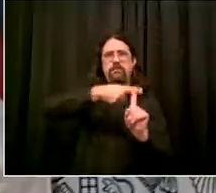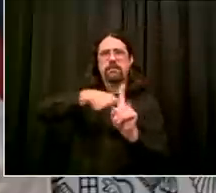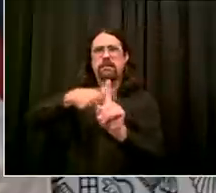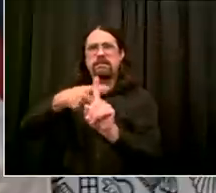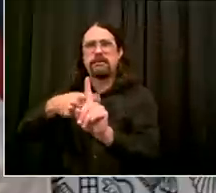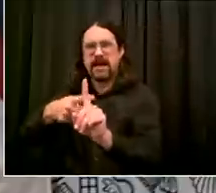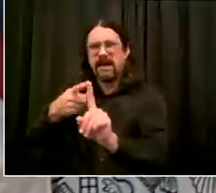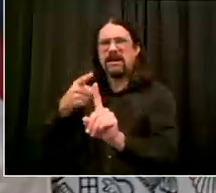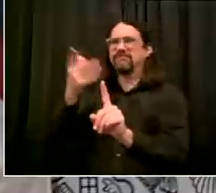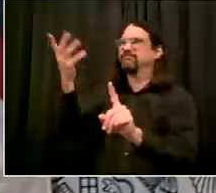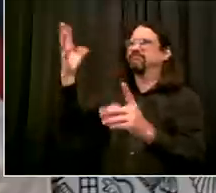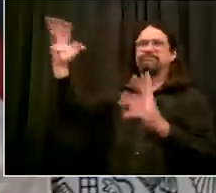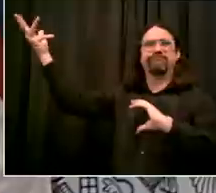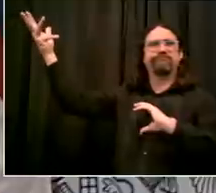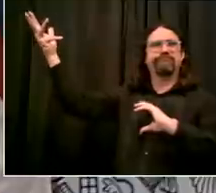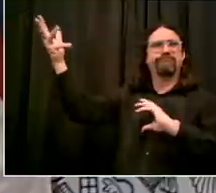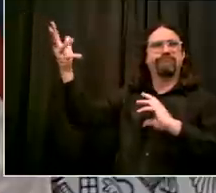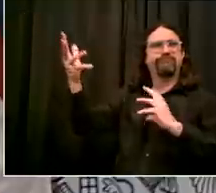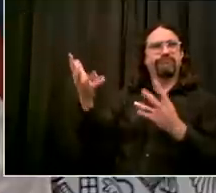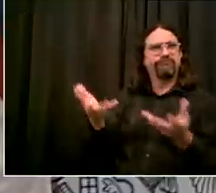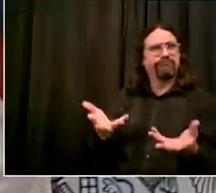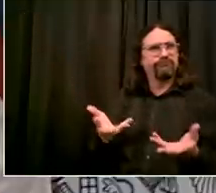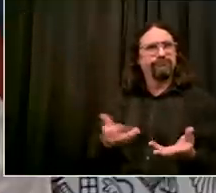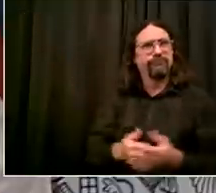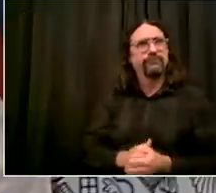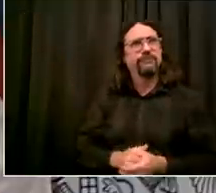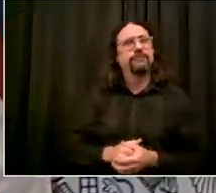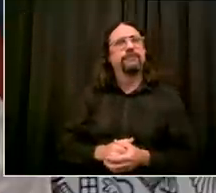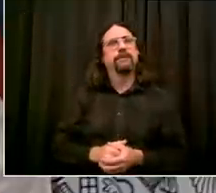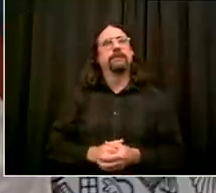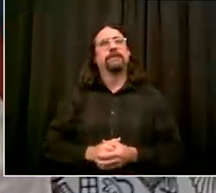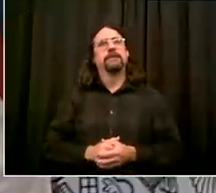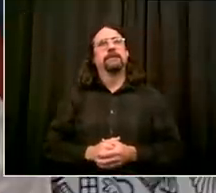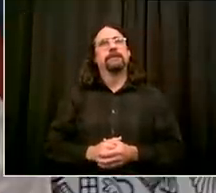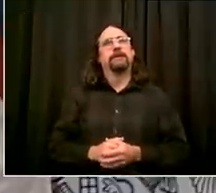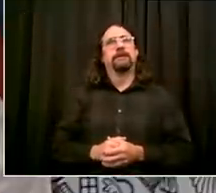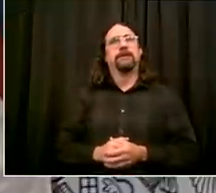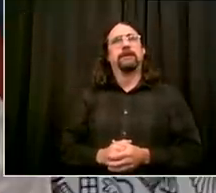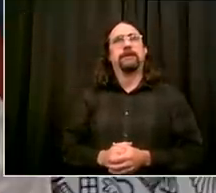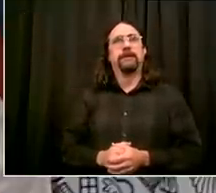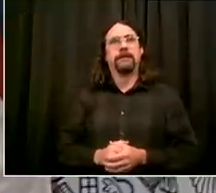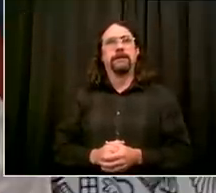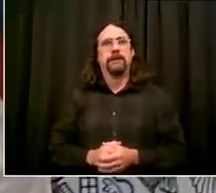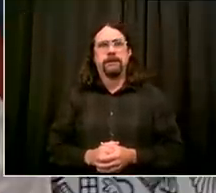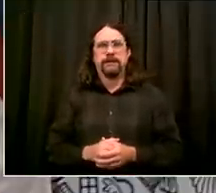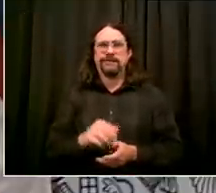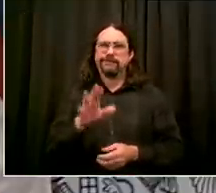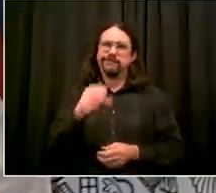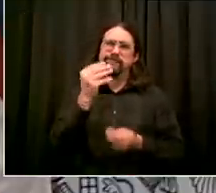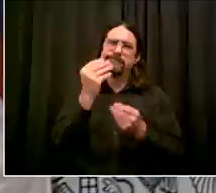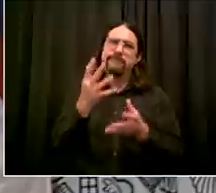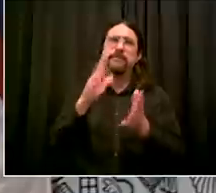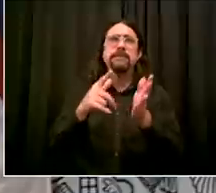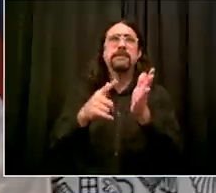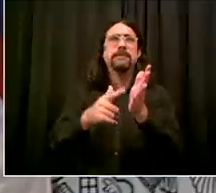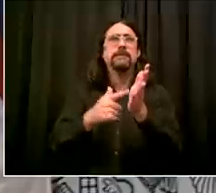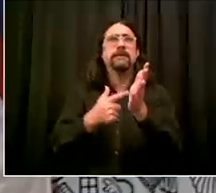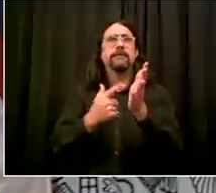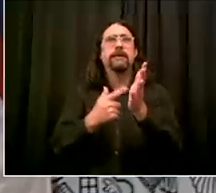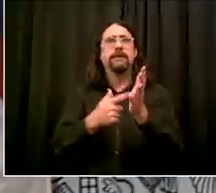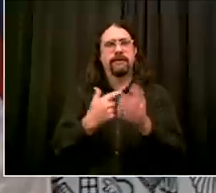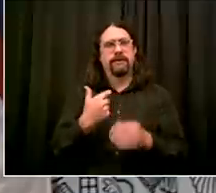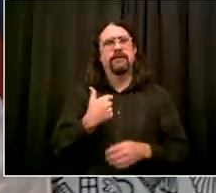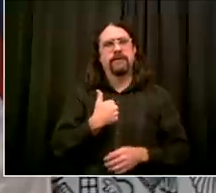on that and it is a sign of danger it's a profound sign of danger um it